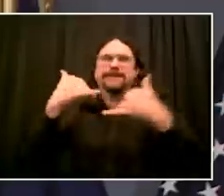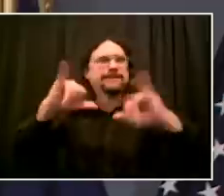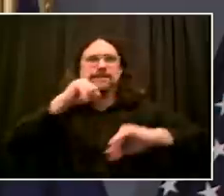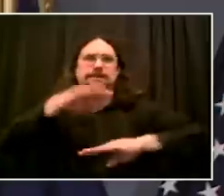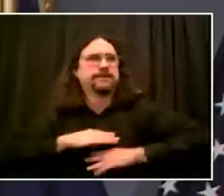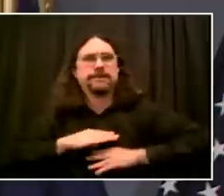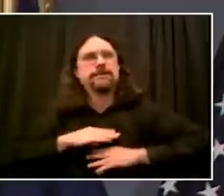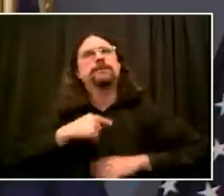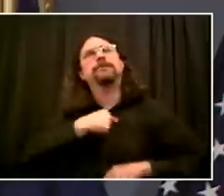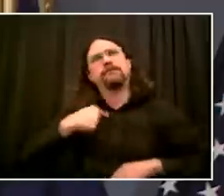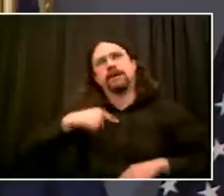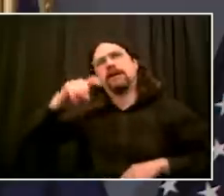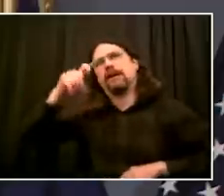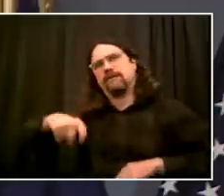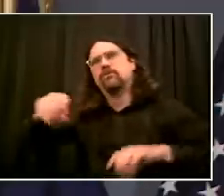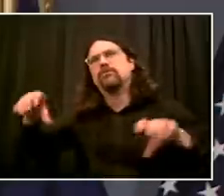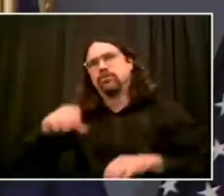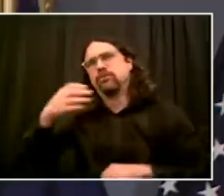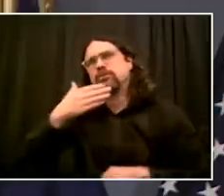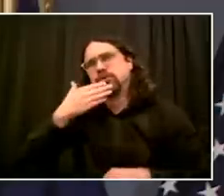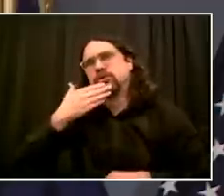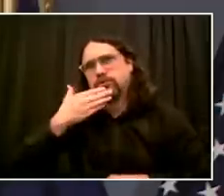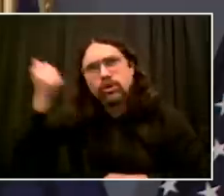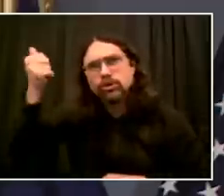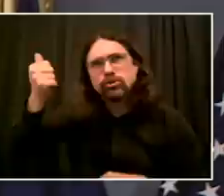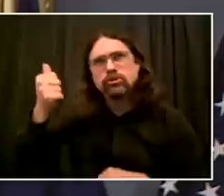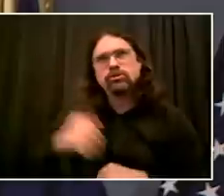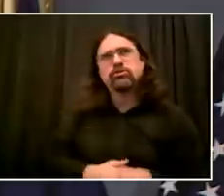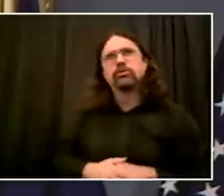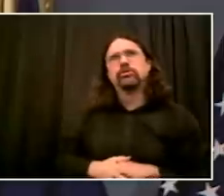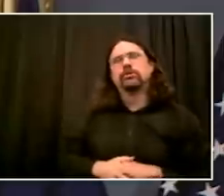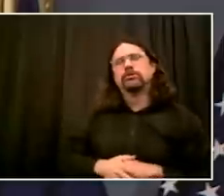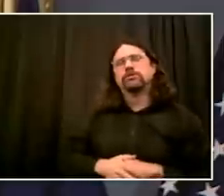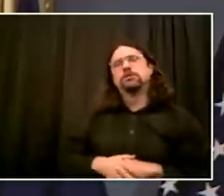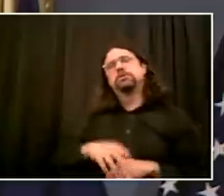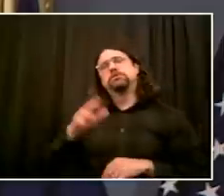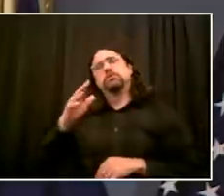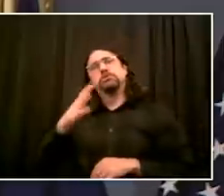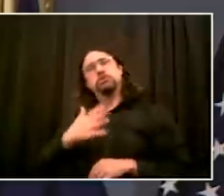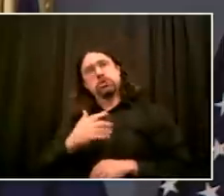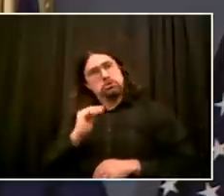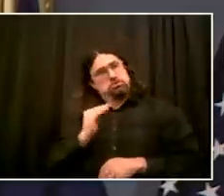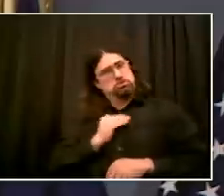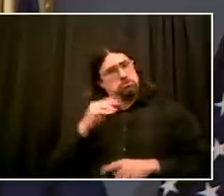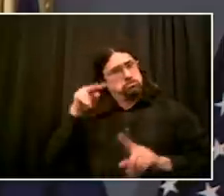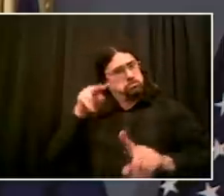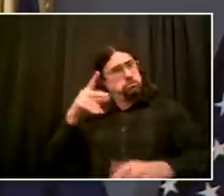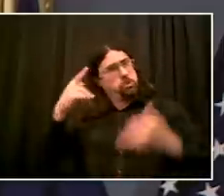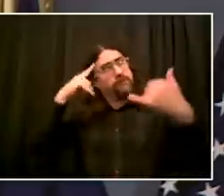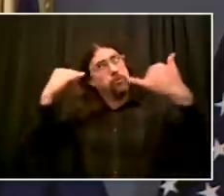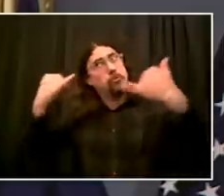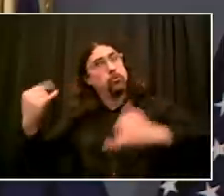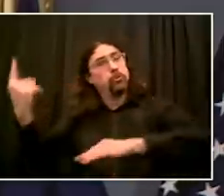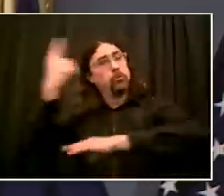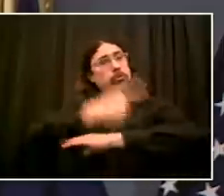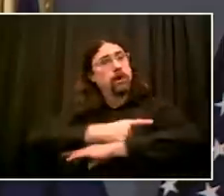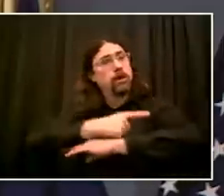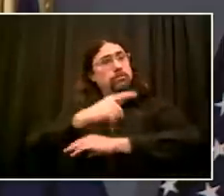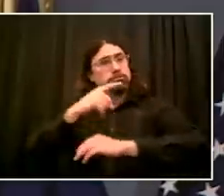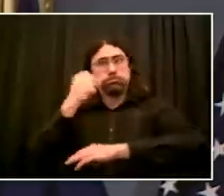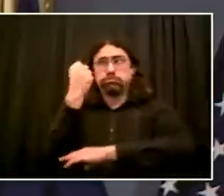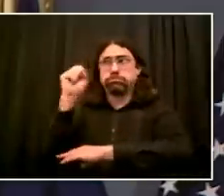We've had this conversation, Commissioner and Chief Monaghan and I. We've got to work to make sure the vehicles don't end up in that situation to begin with.